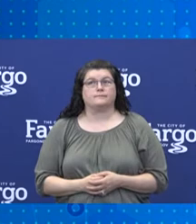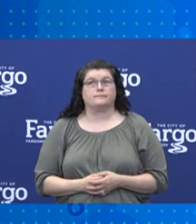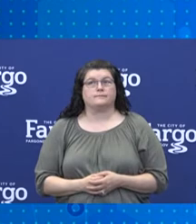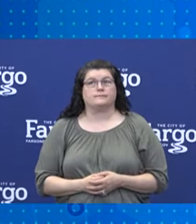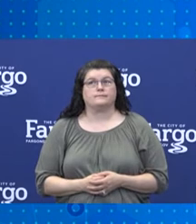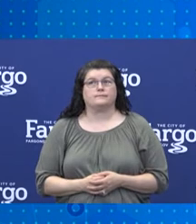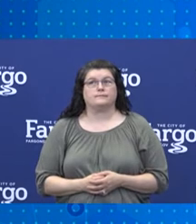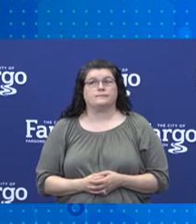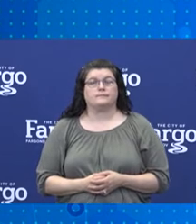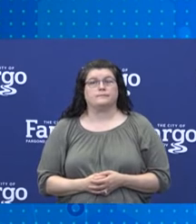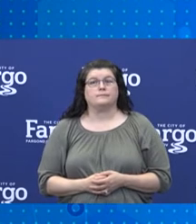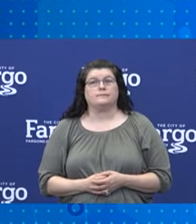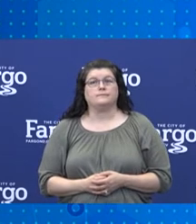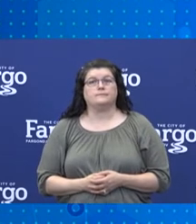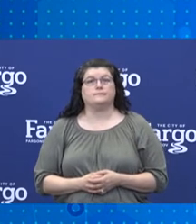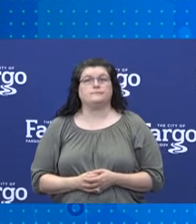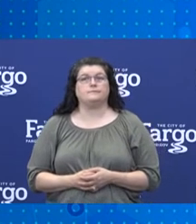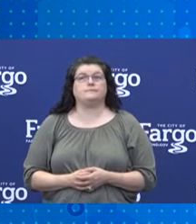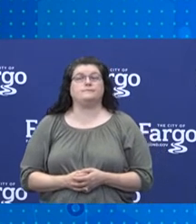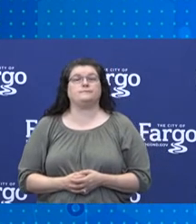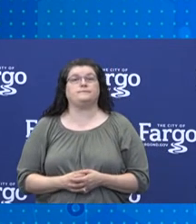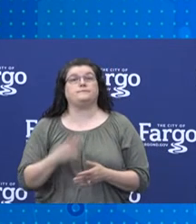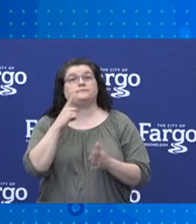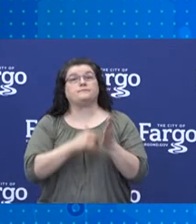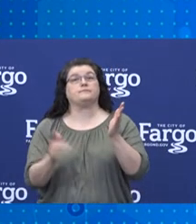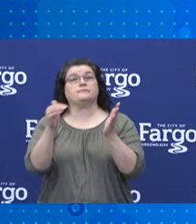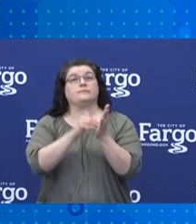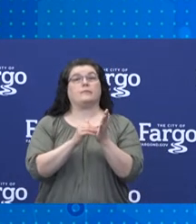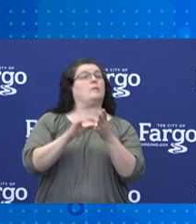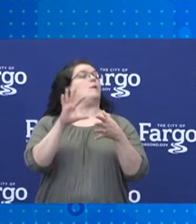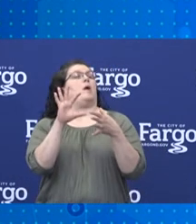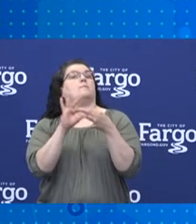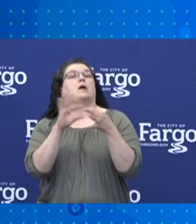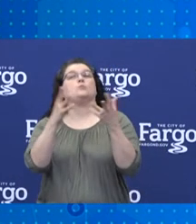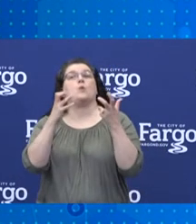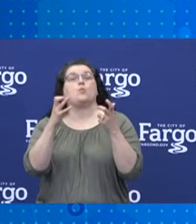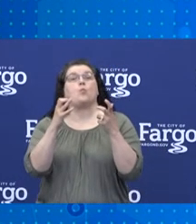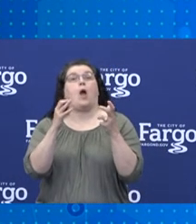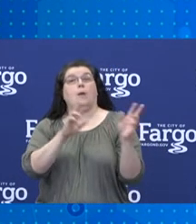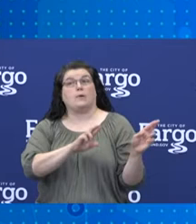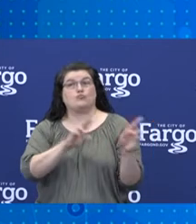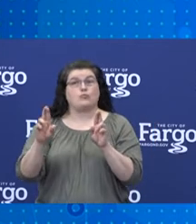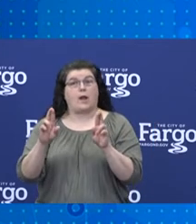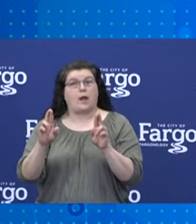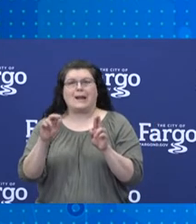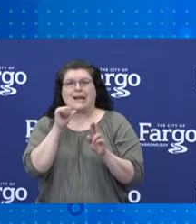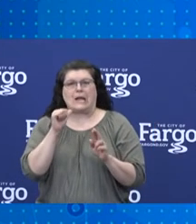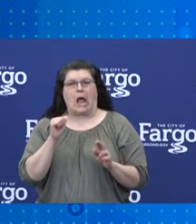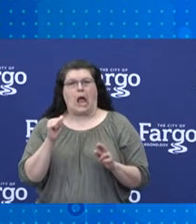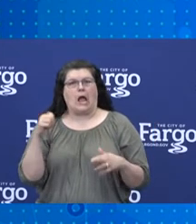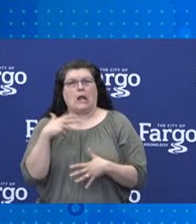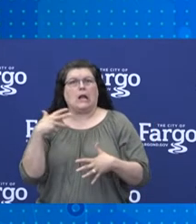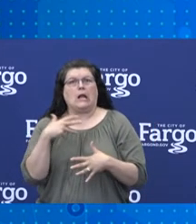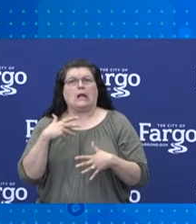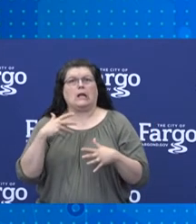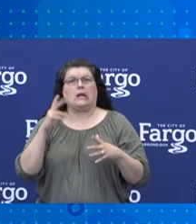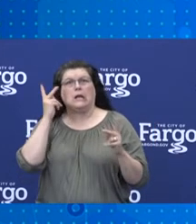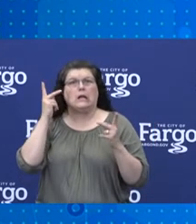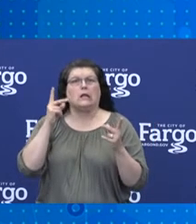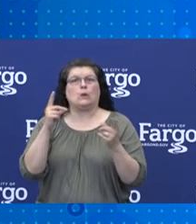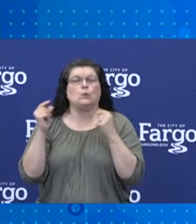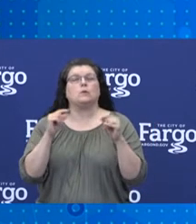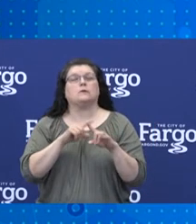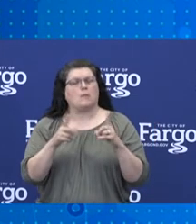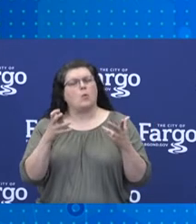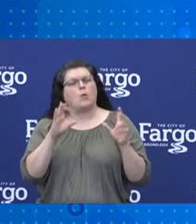And I just repeat the kind of message that we want to be prepared, not panicked, and we are really continuing to focus our